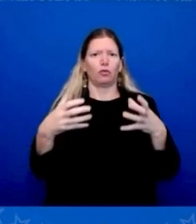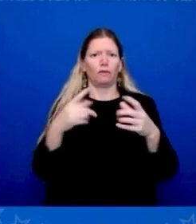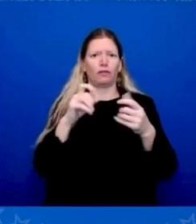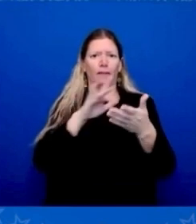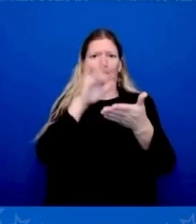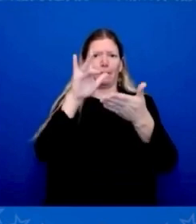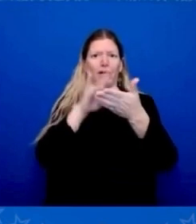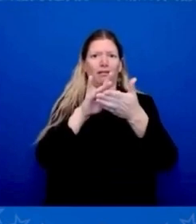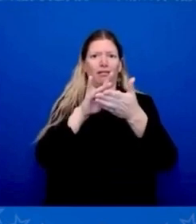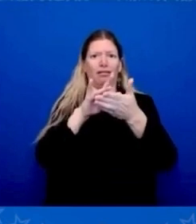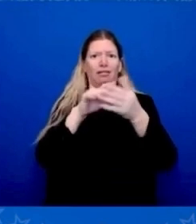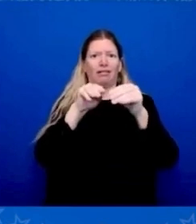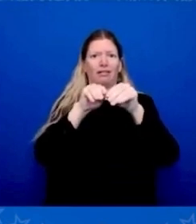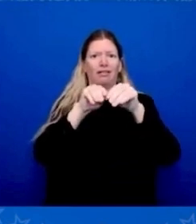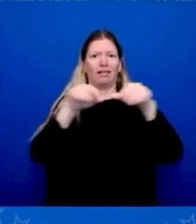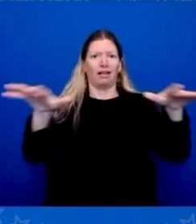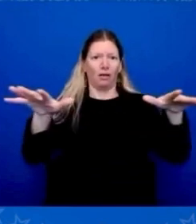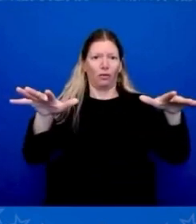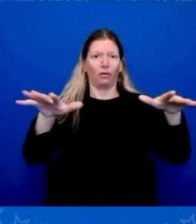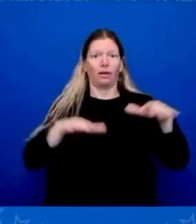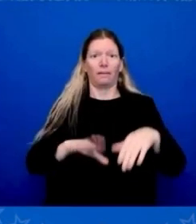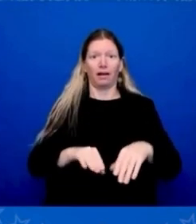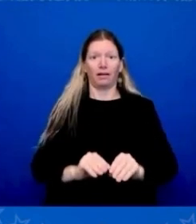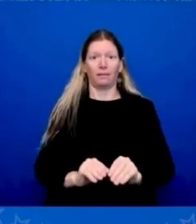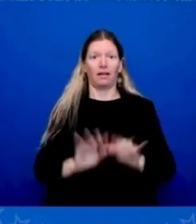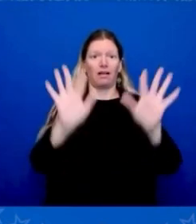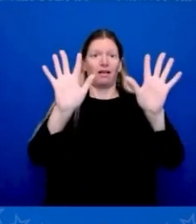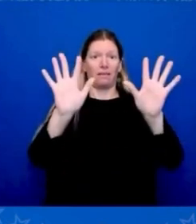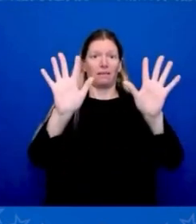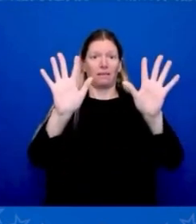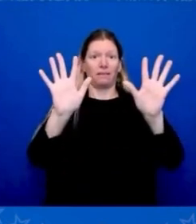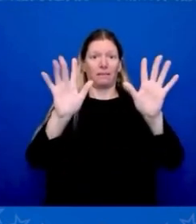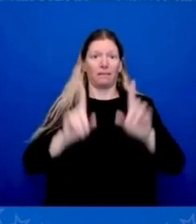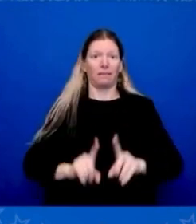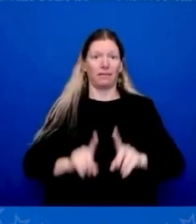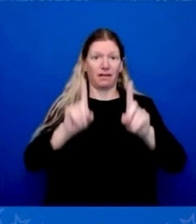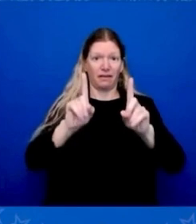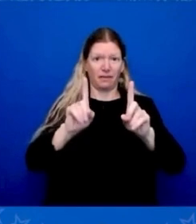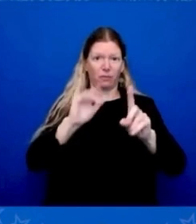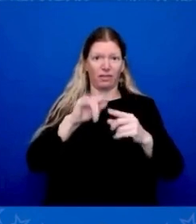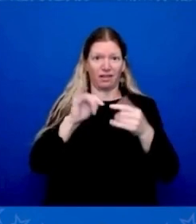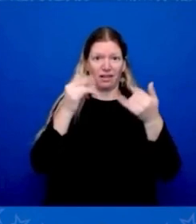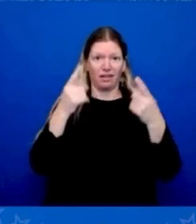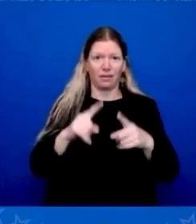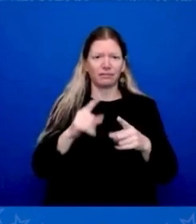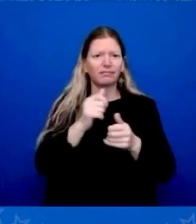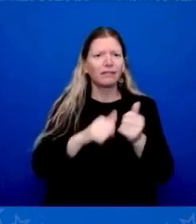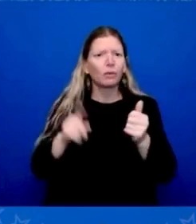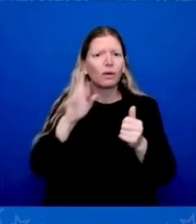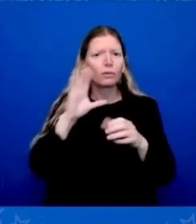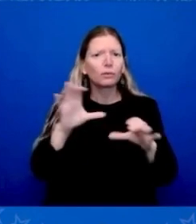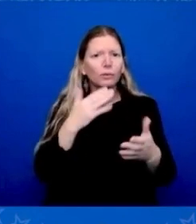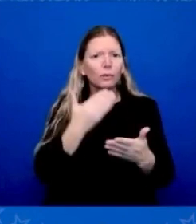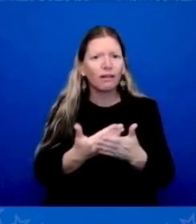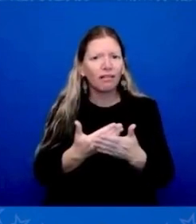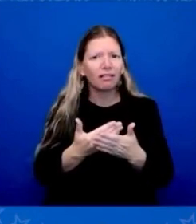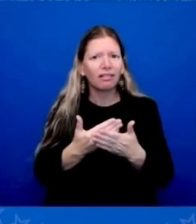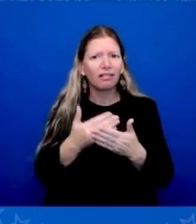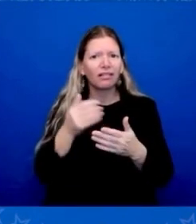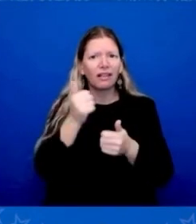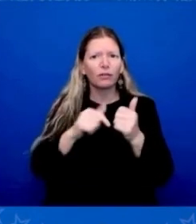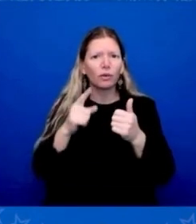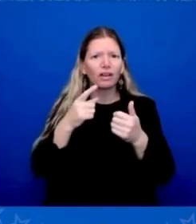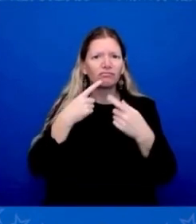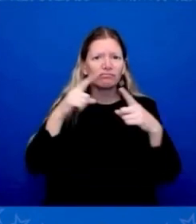very well. They have no problem. You can still be a billionaire under that system as well. But you're going to start paying your